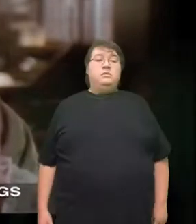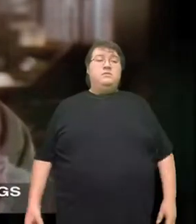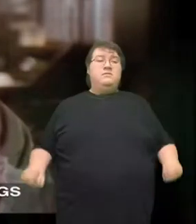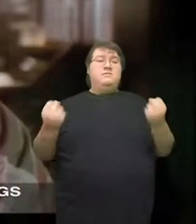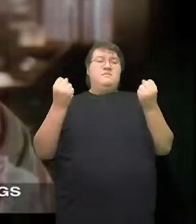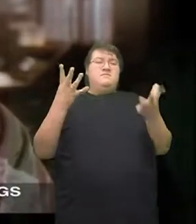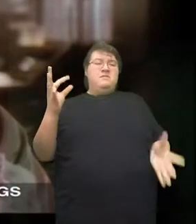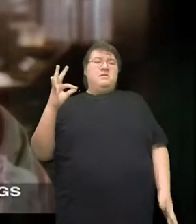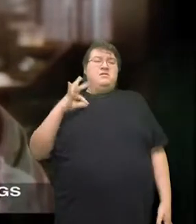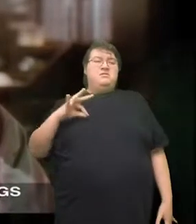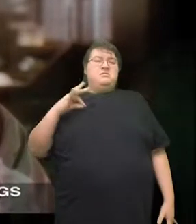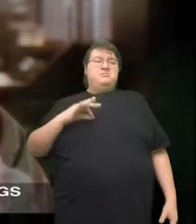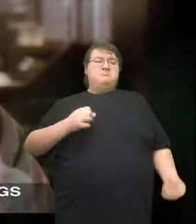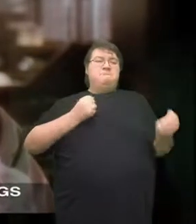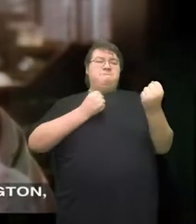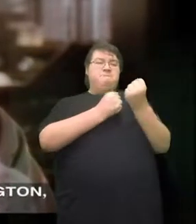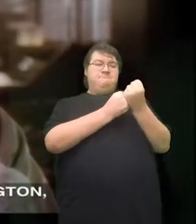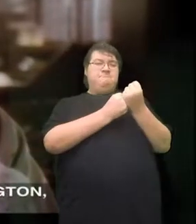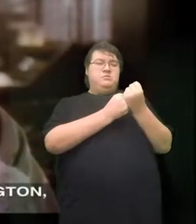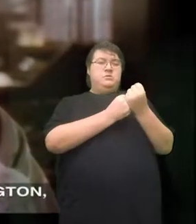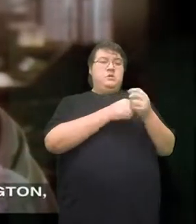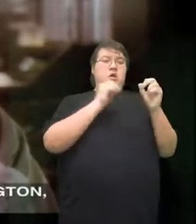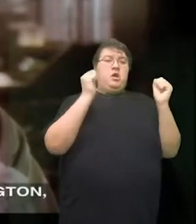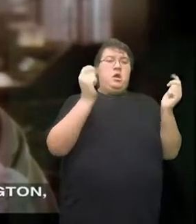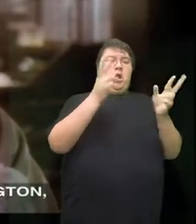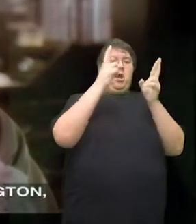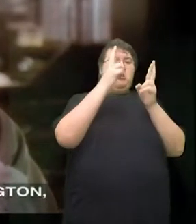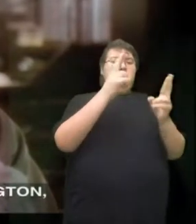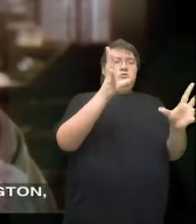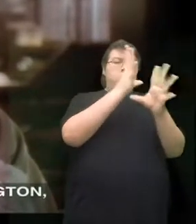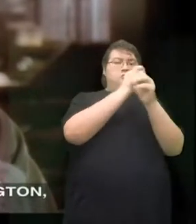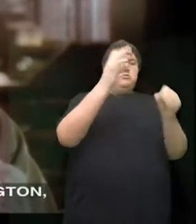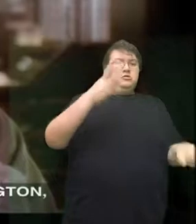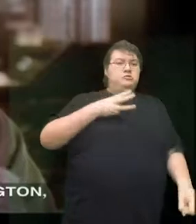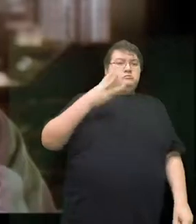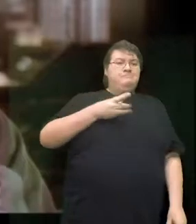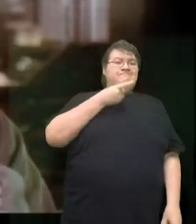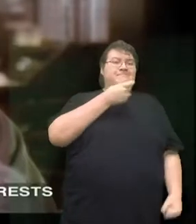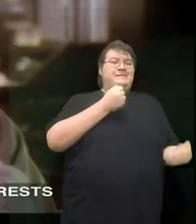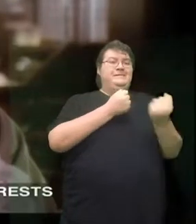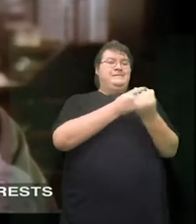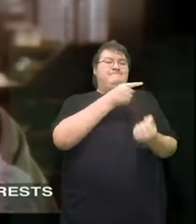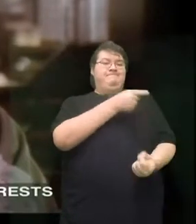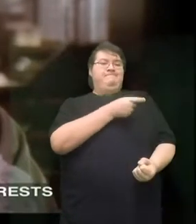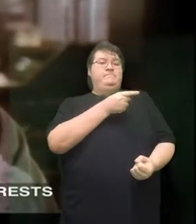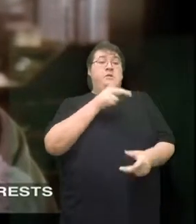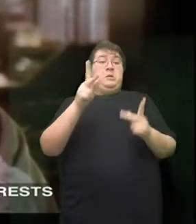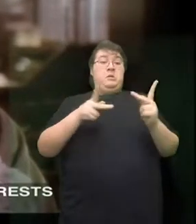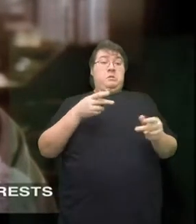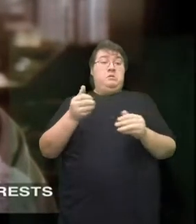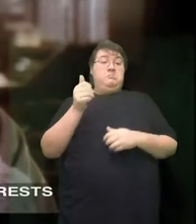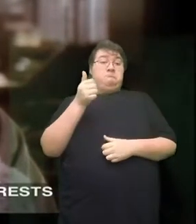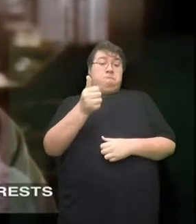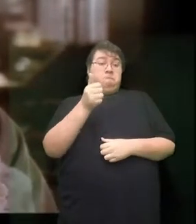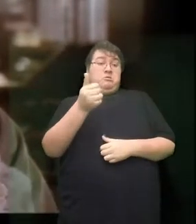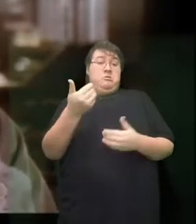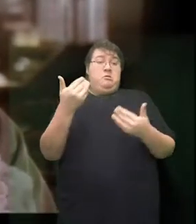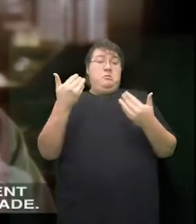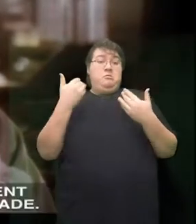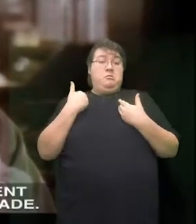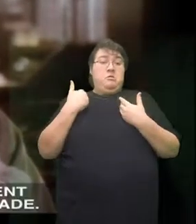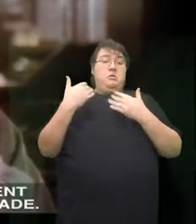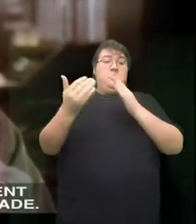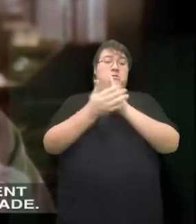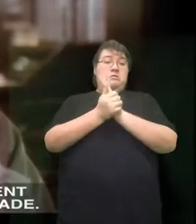We have several things in our favor. Everyone loves Washington and he supports it. All the commercial interests are on our